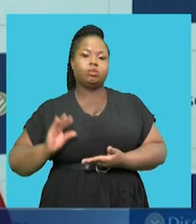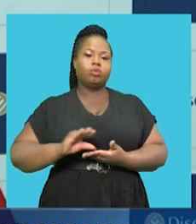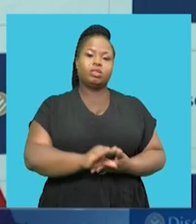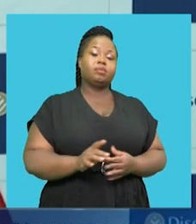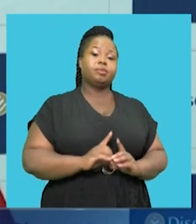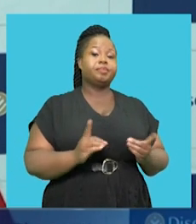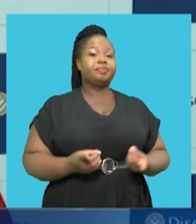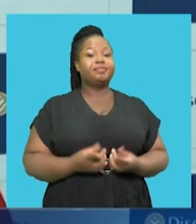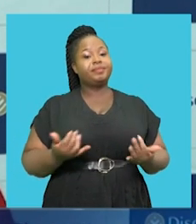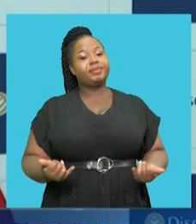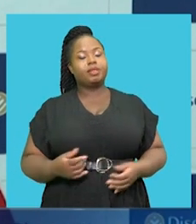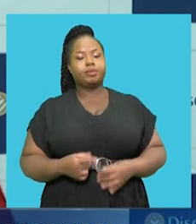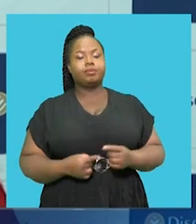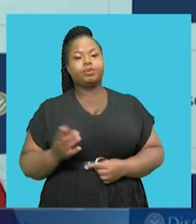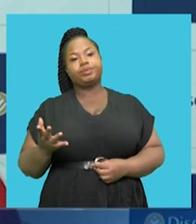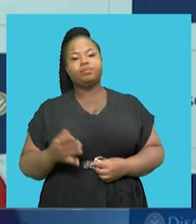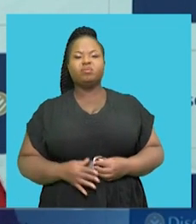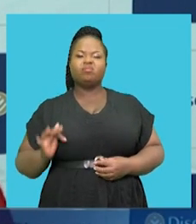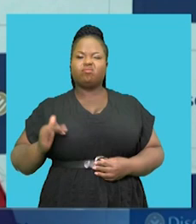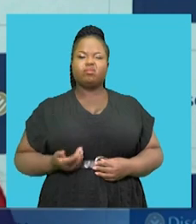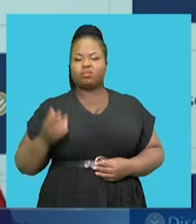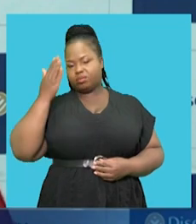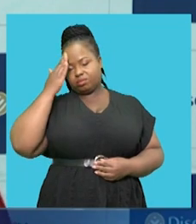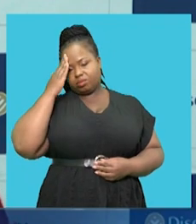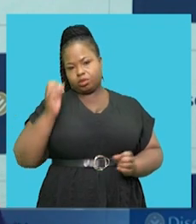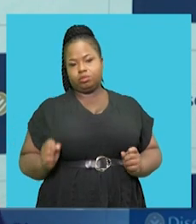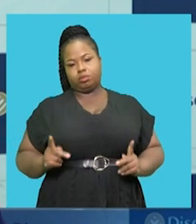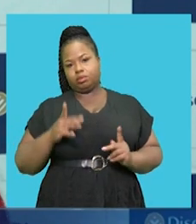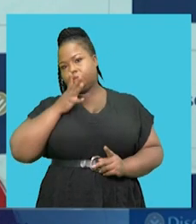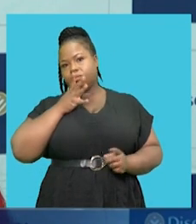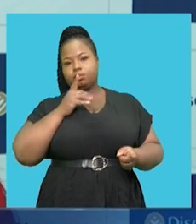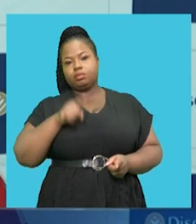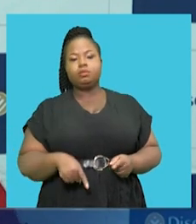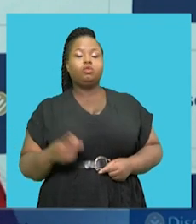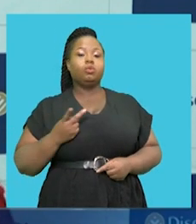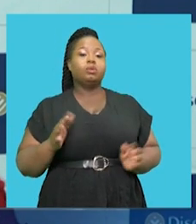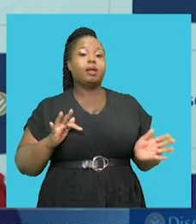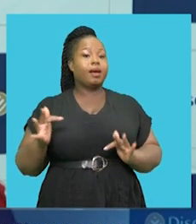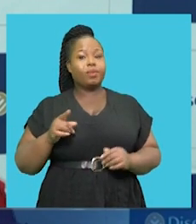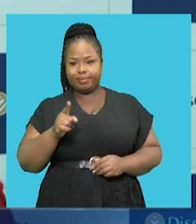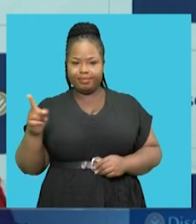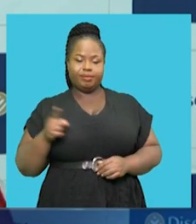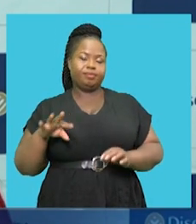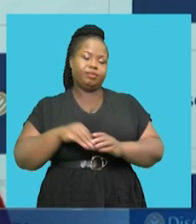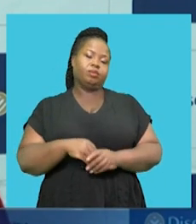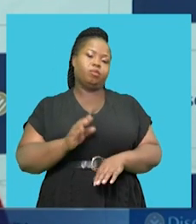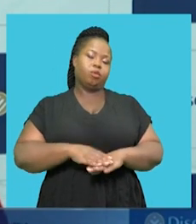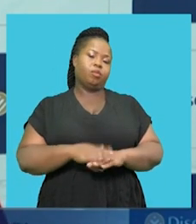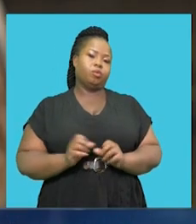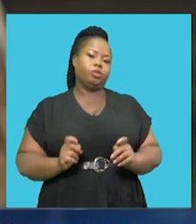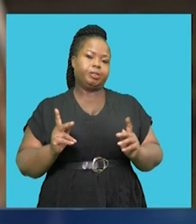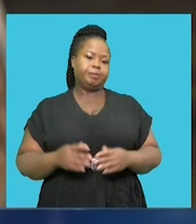departments. So it's just about letting women know that there's so much opportunity, and then also how do they enter those different pockets of